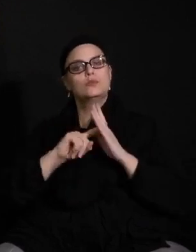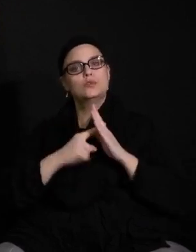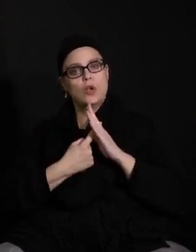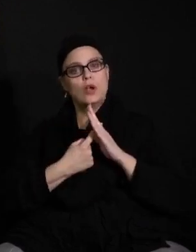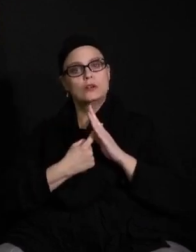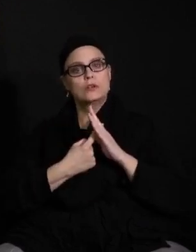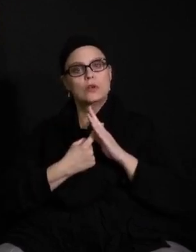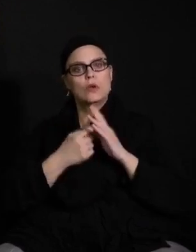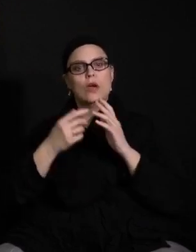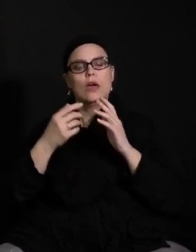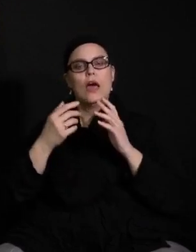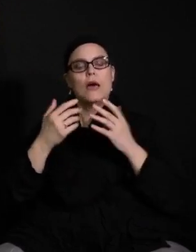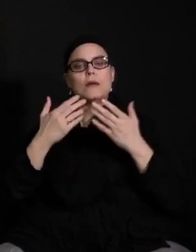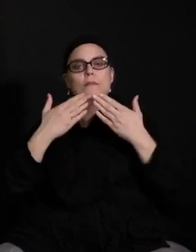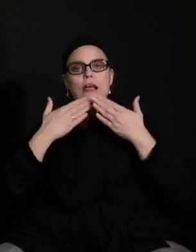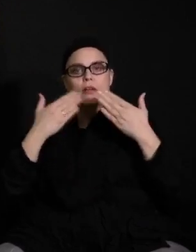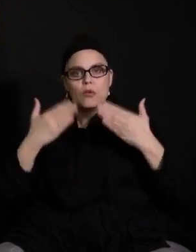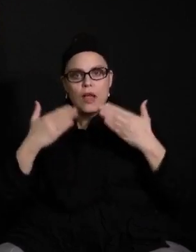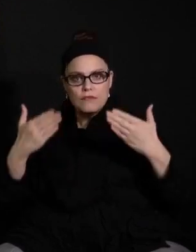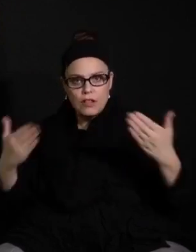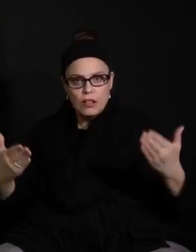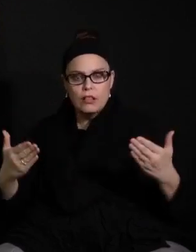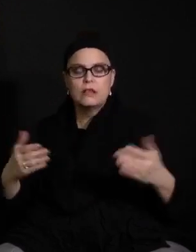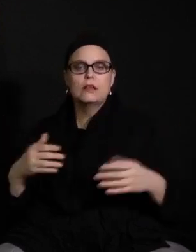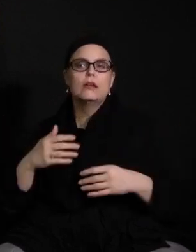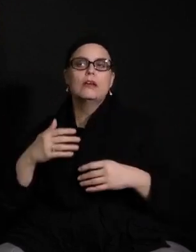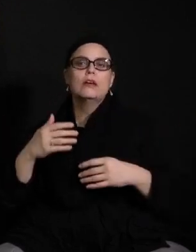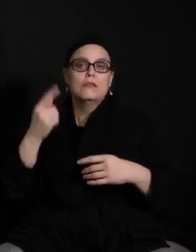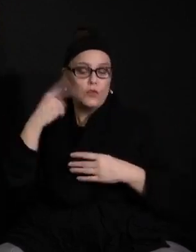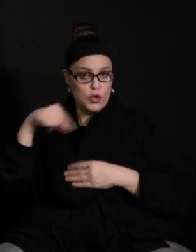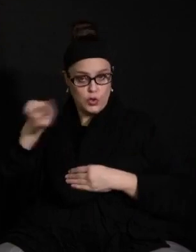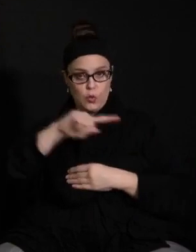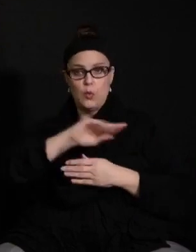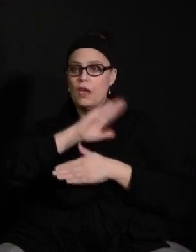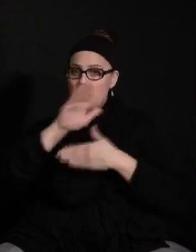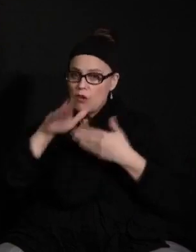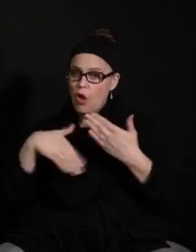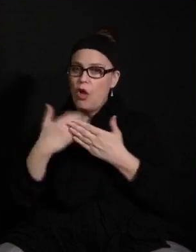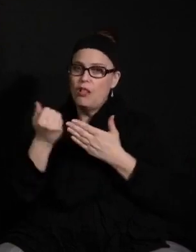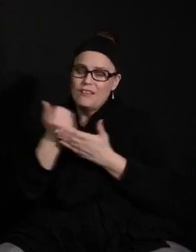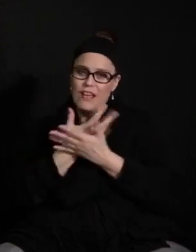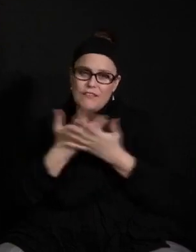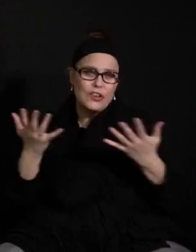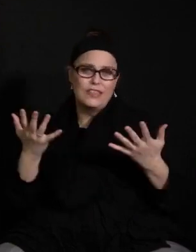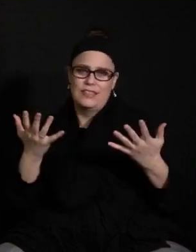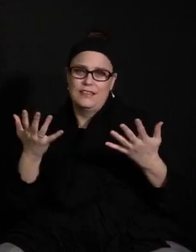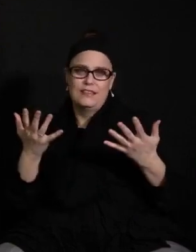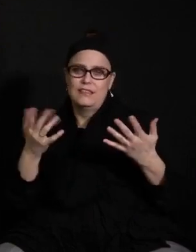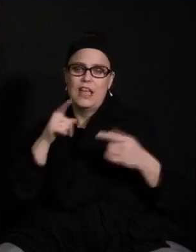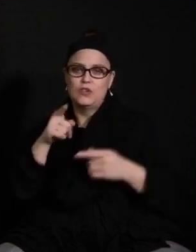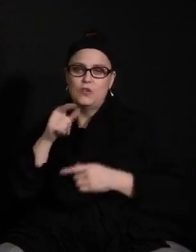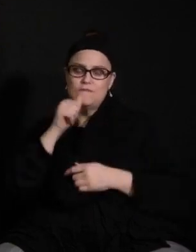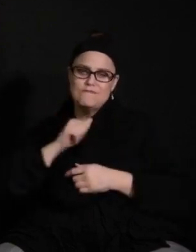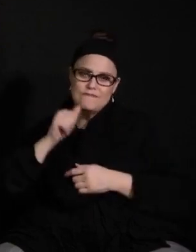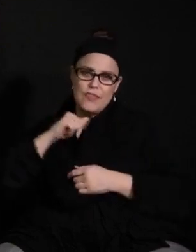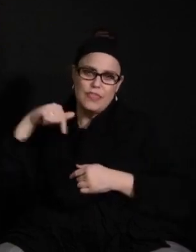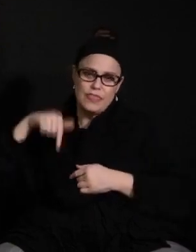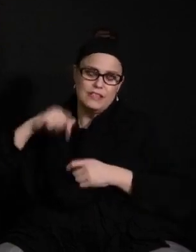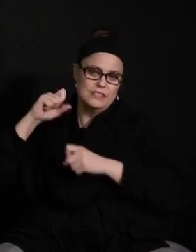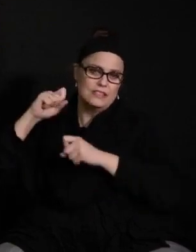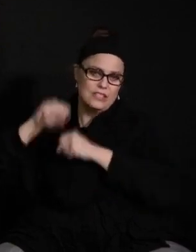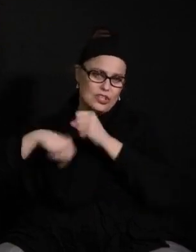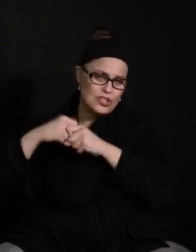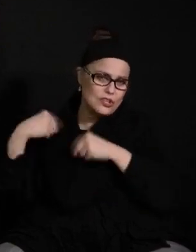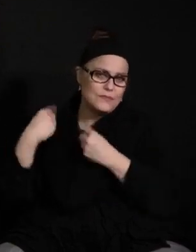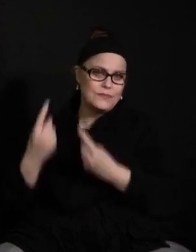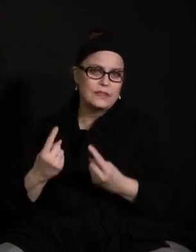just my gratitude to you and my thanks for all that you've endured throughout this year. It would take me far more than an hour